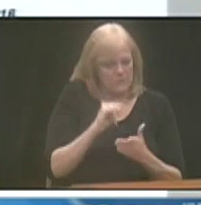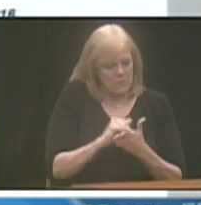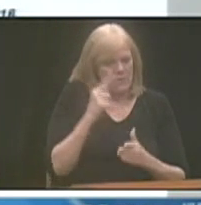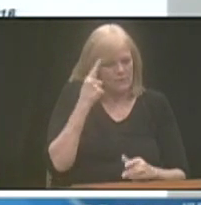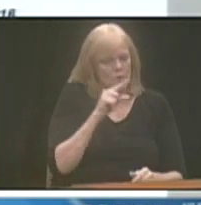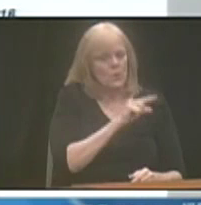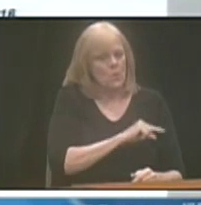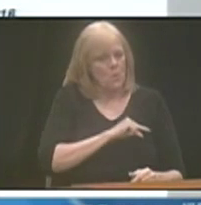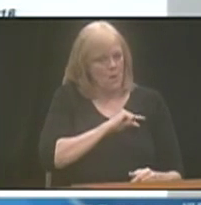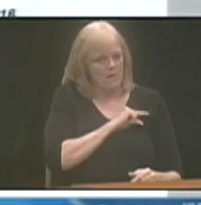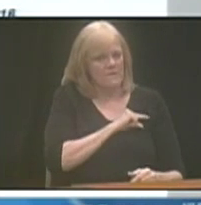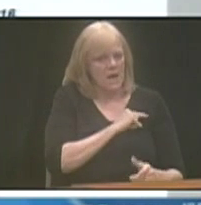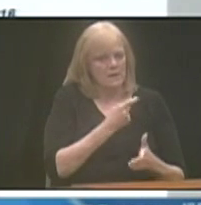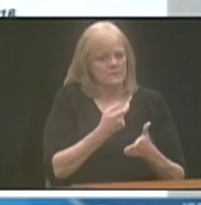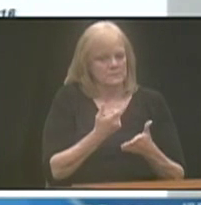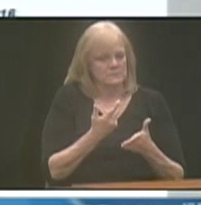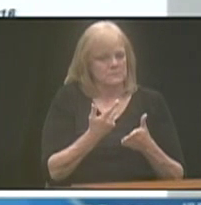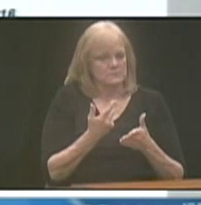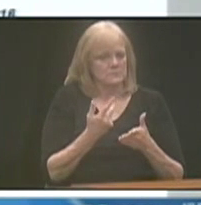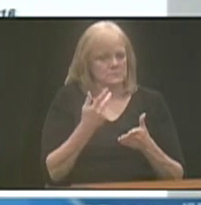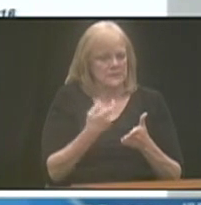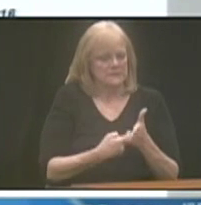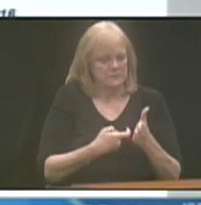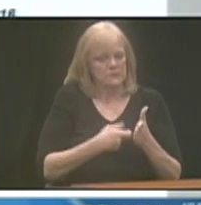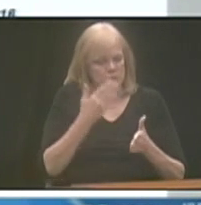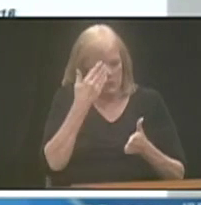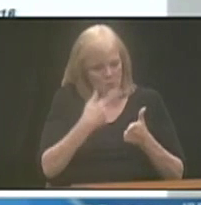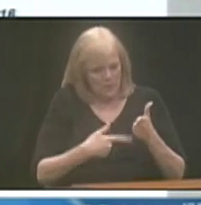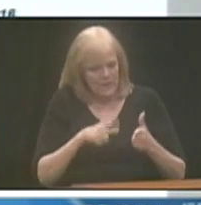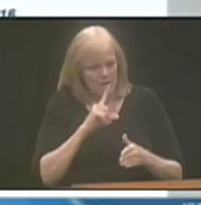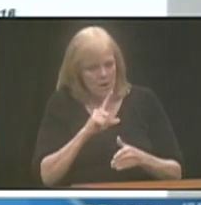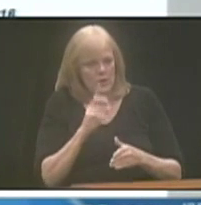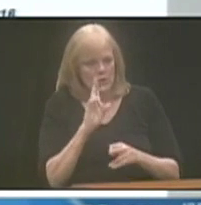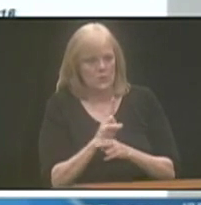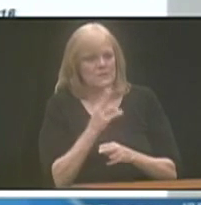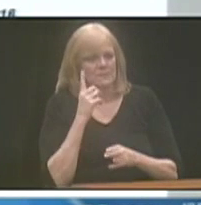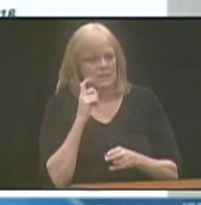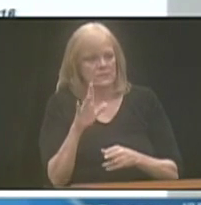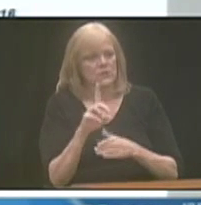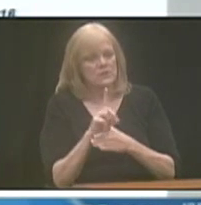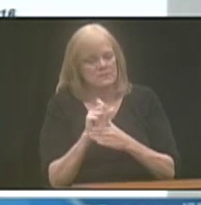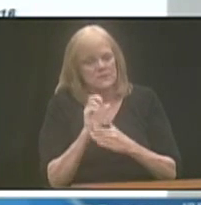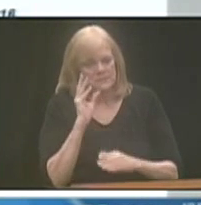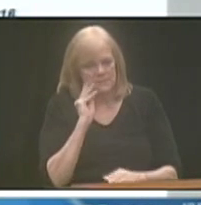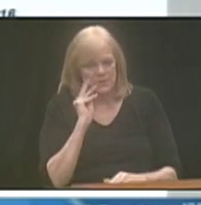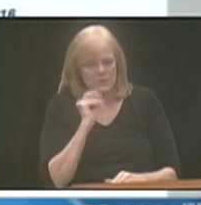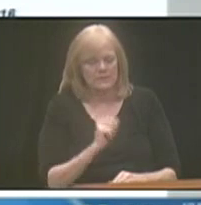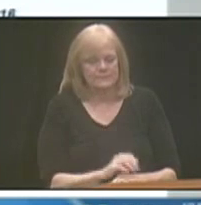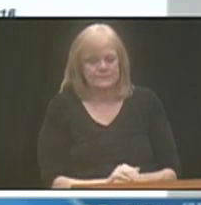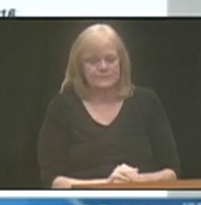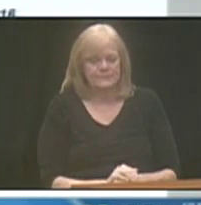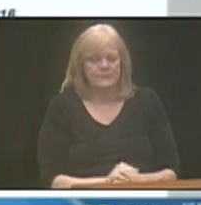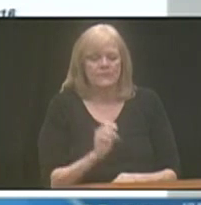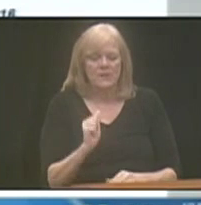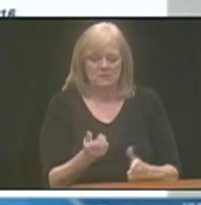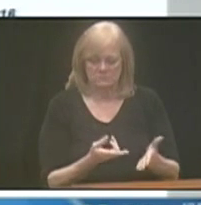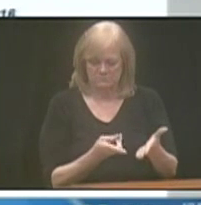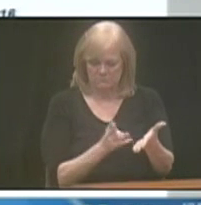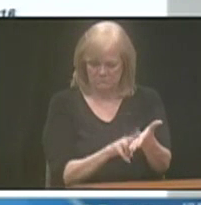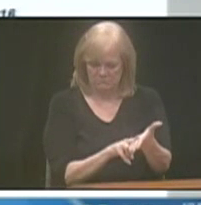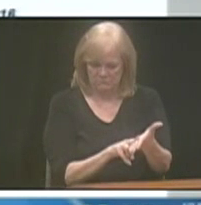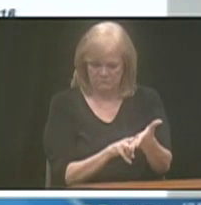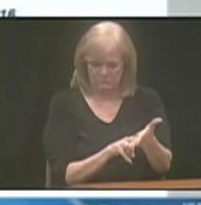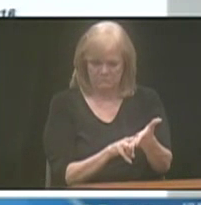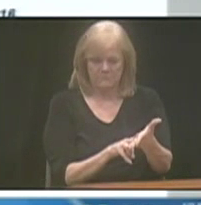these are for qualified expenses, that you know what those are, and they're going to use the funds because of your disability experience. You can log in or